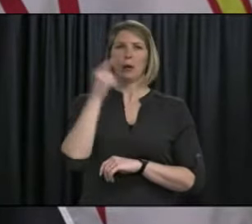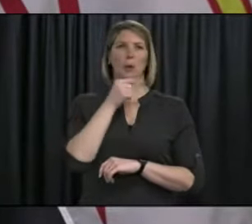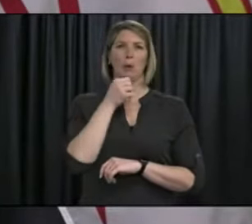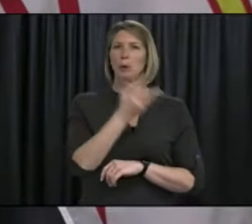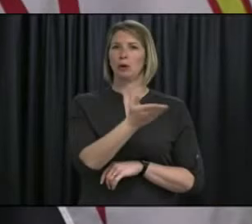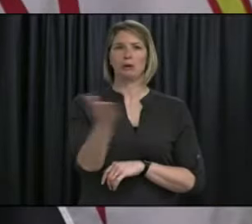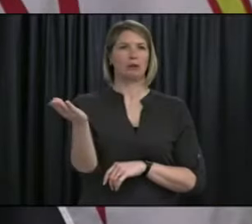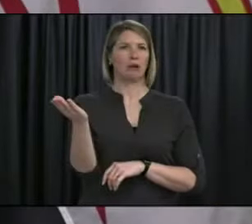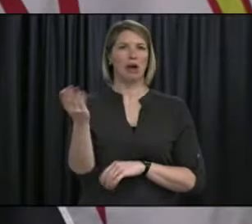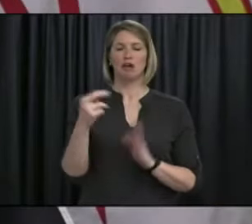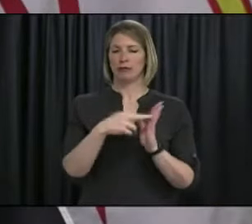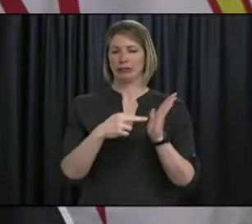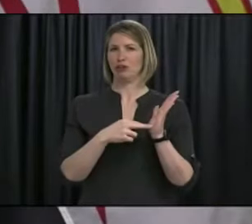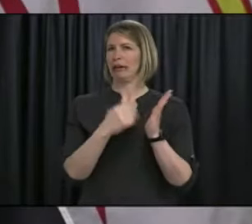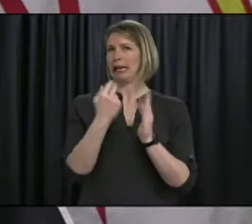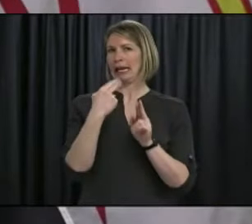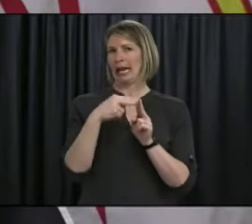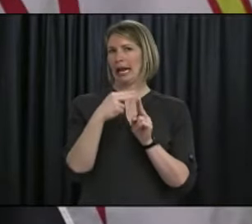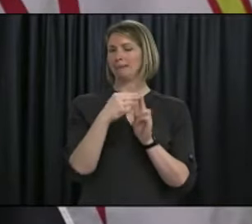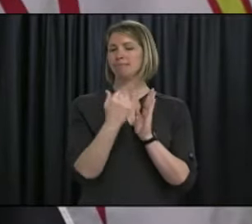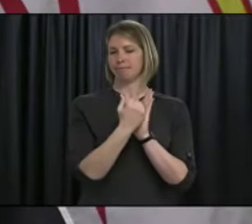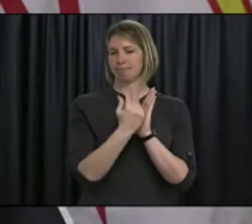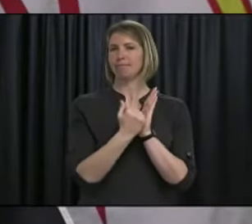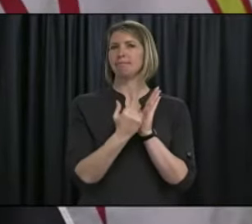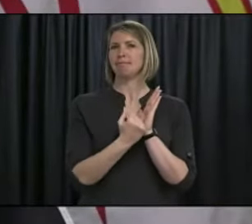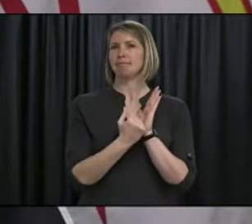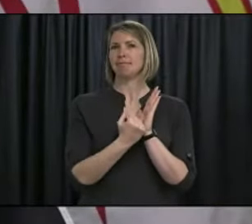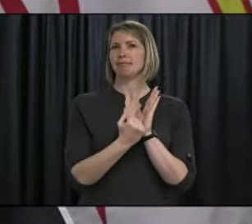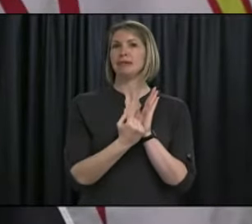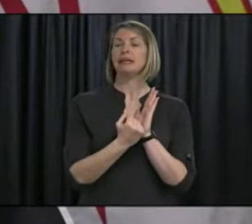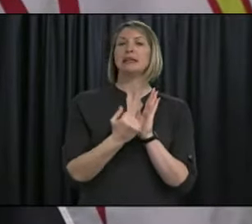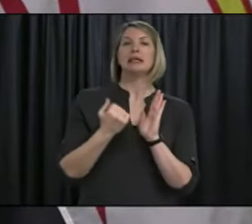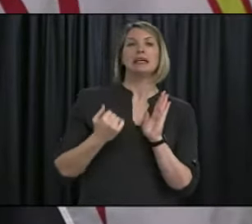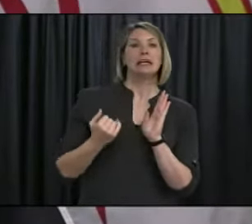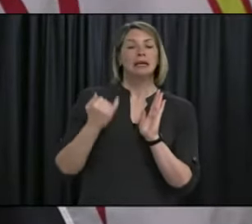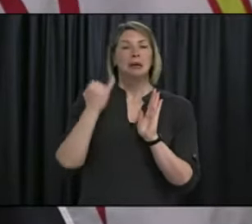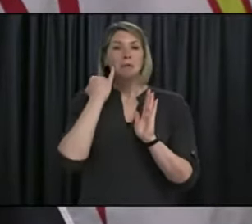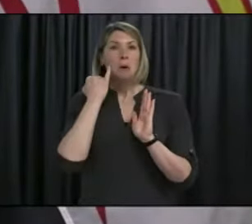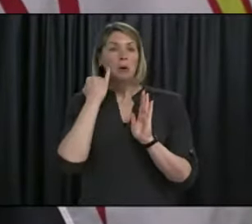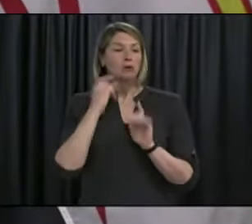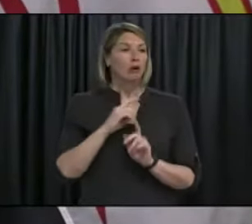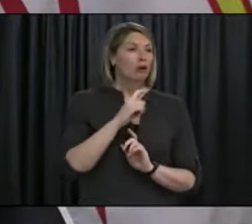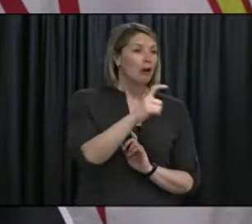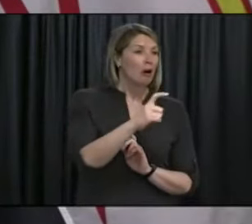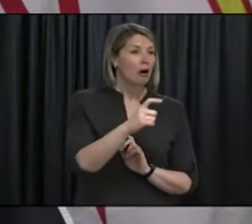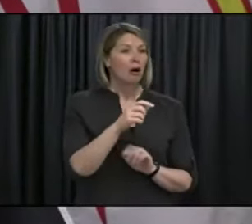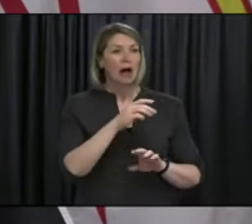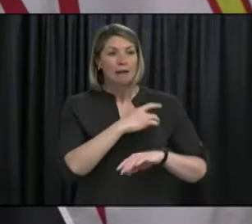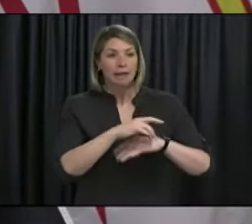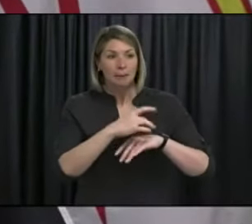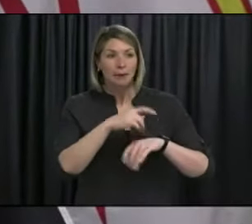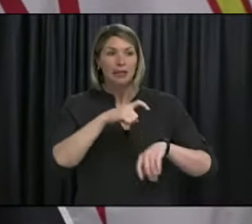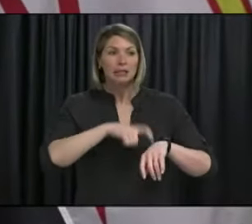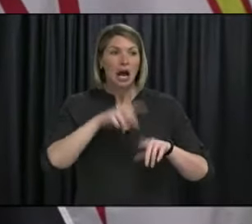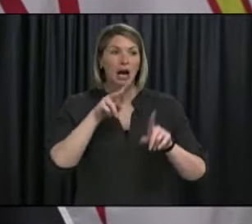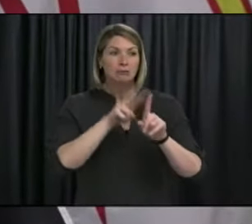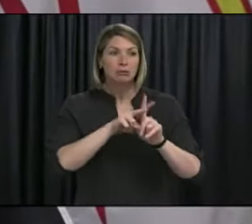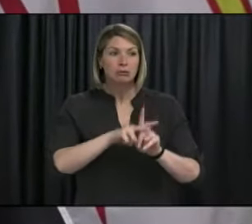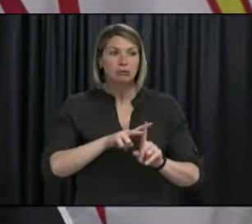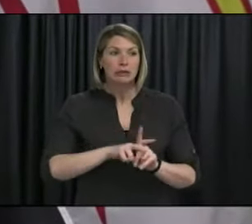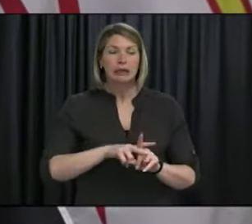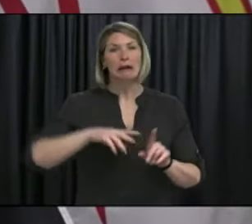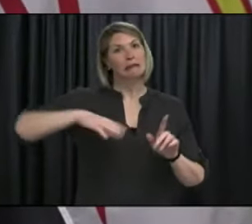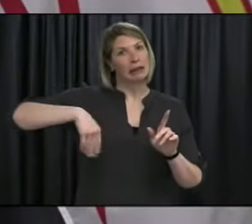If you receive an email to book an appointment and there is no appointment available, please continue to check back as clinics are being added regularly.